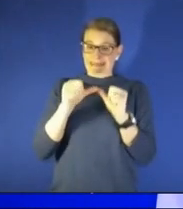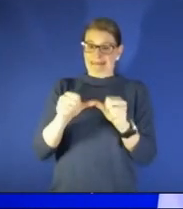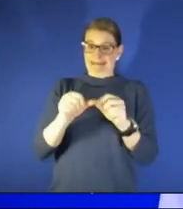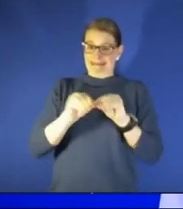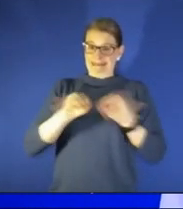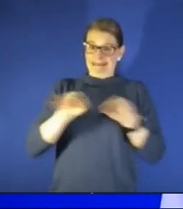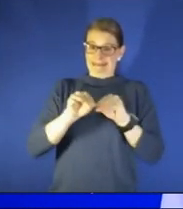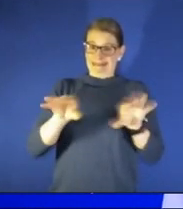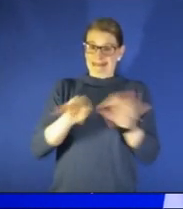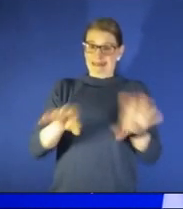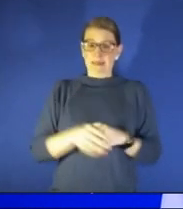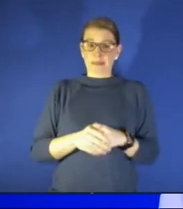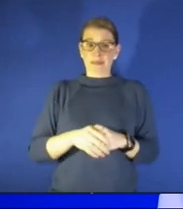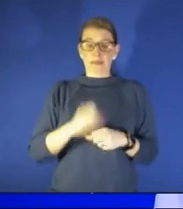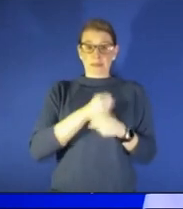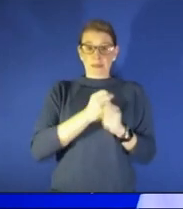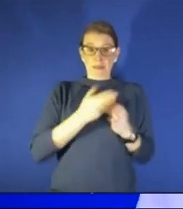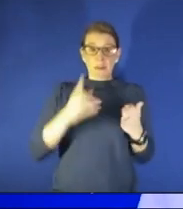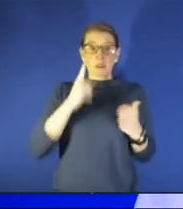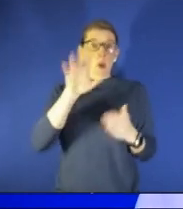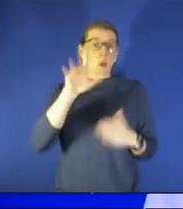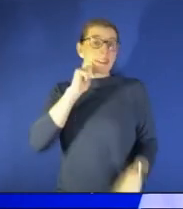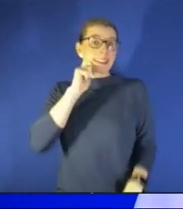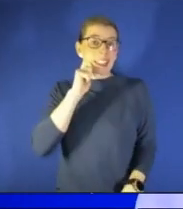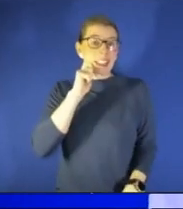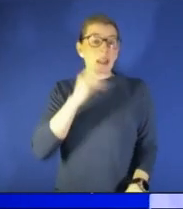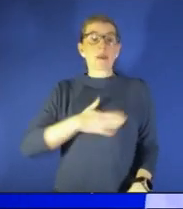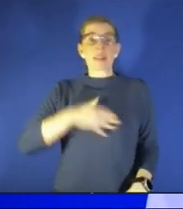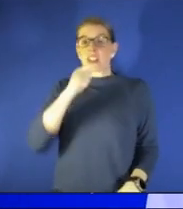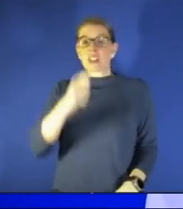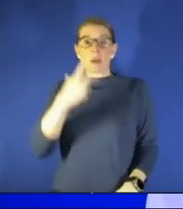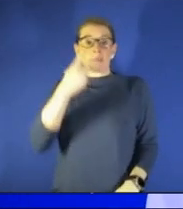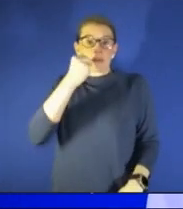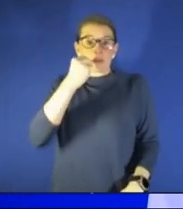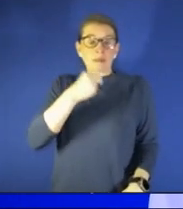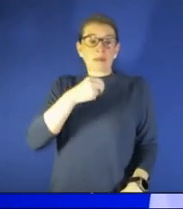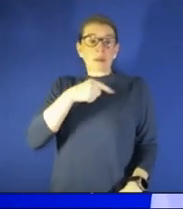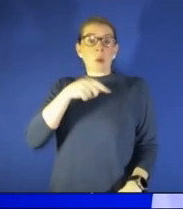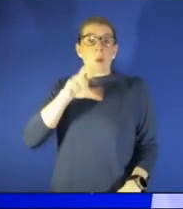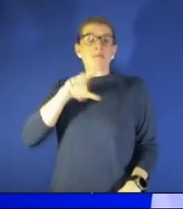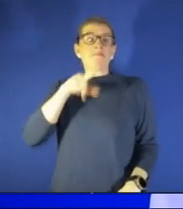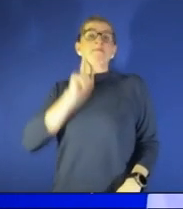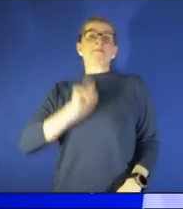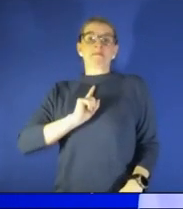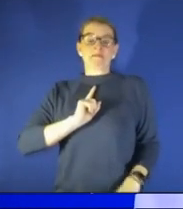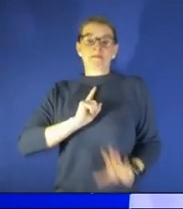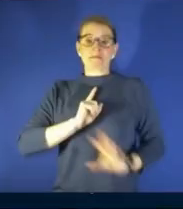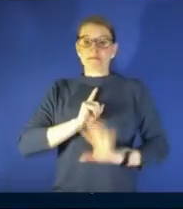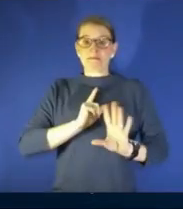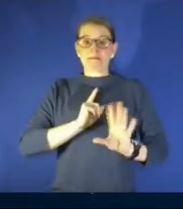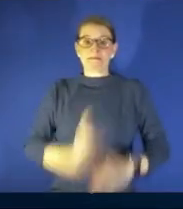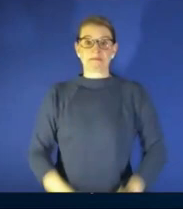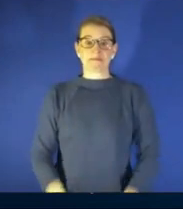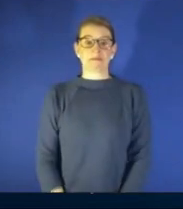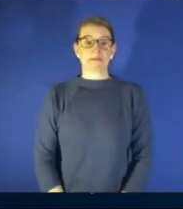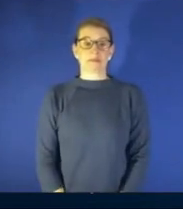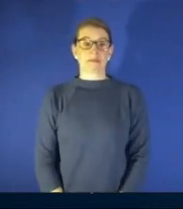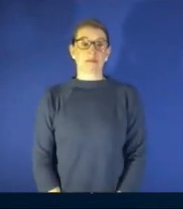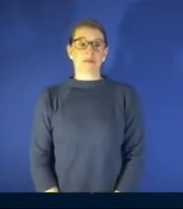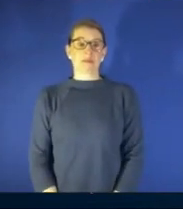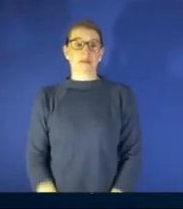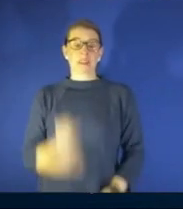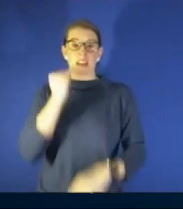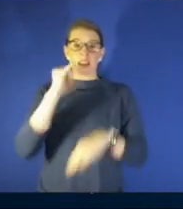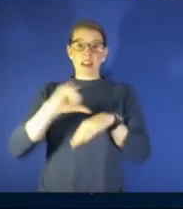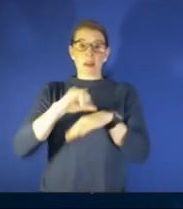product for your skin please do not ingest it or inhale it um it's it's made to be topical good tip do we do do we could do numbers this morning sorry